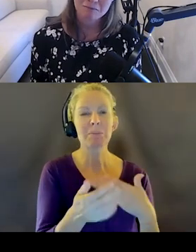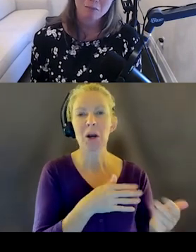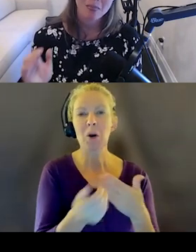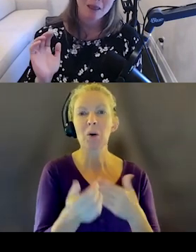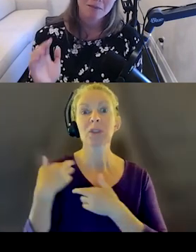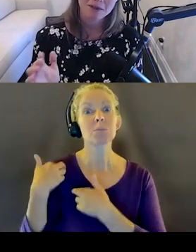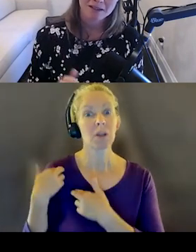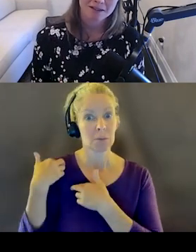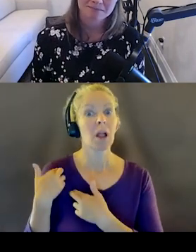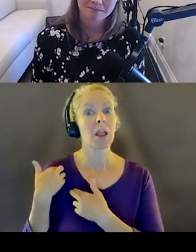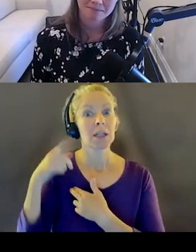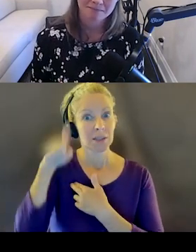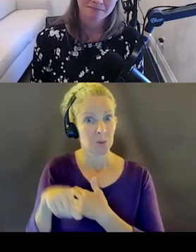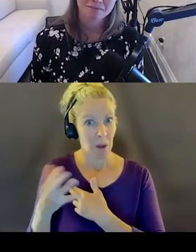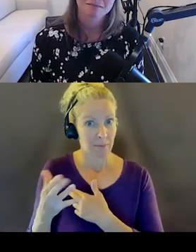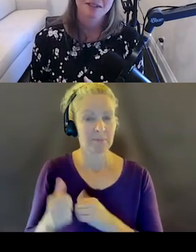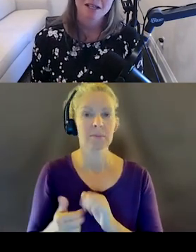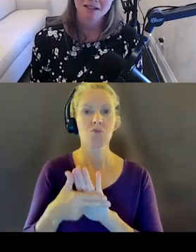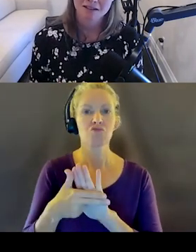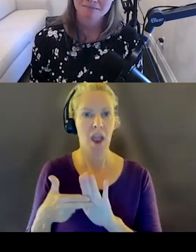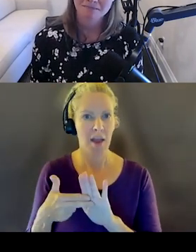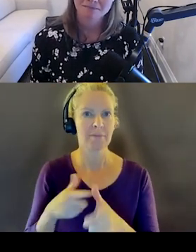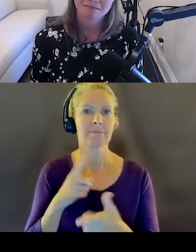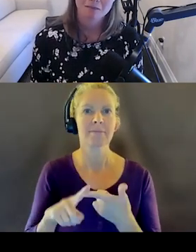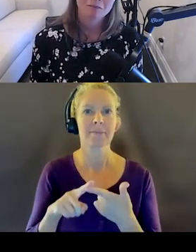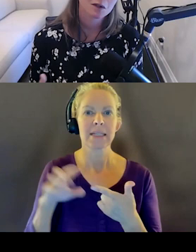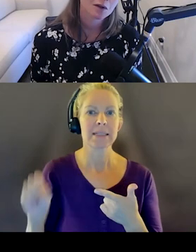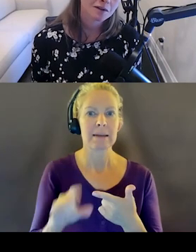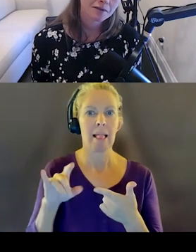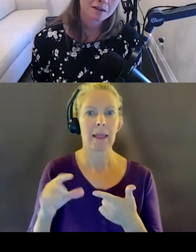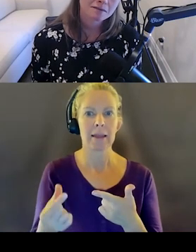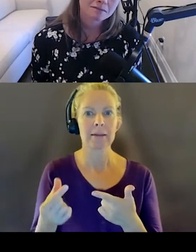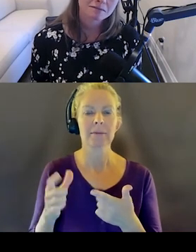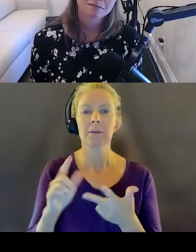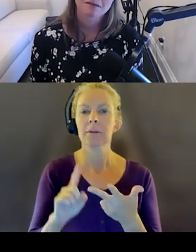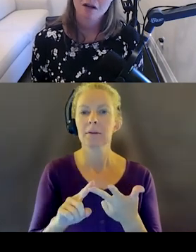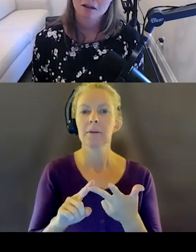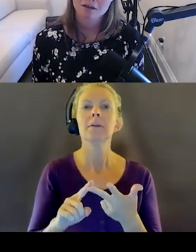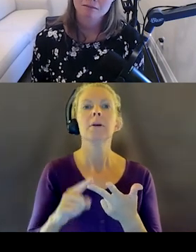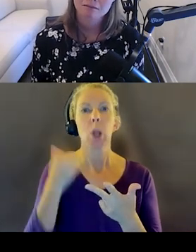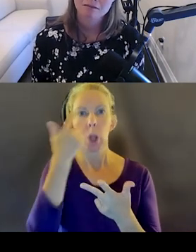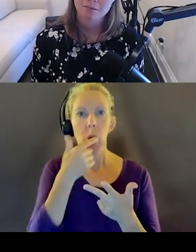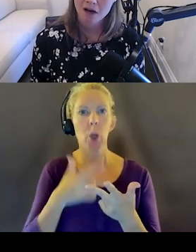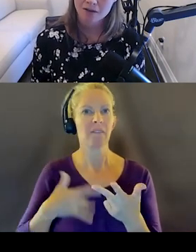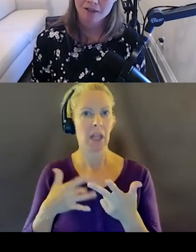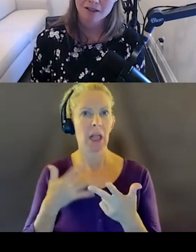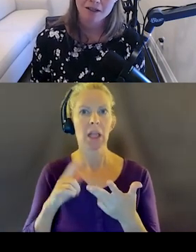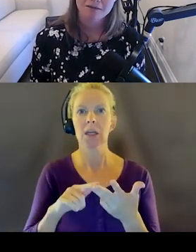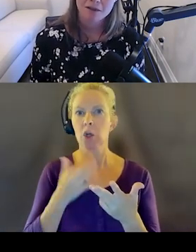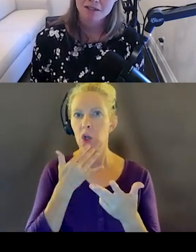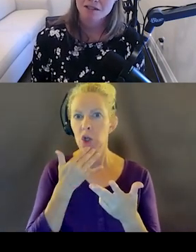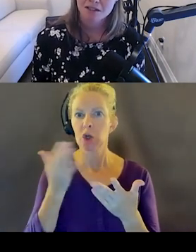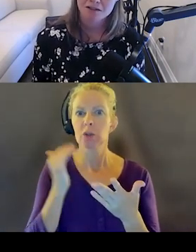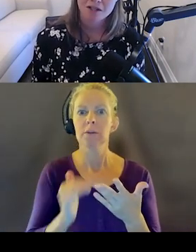different. Brand. Styling. The look and the feel. Color. Topography.